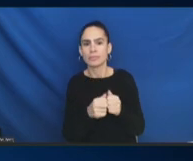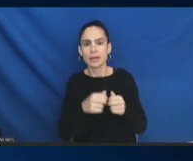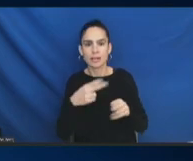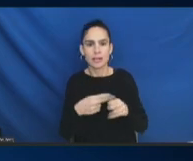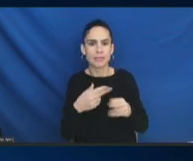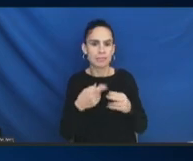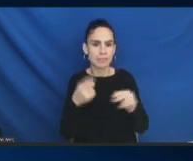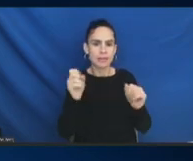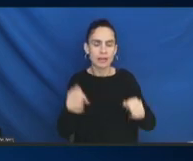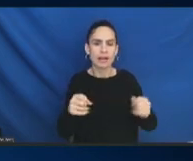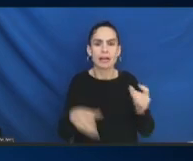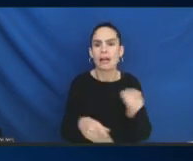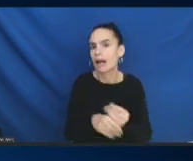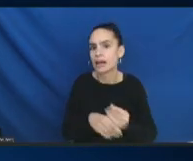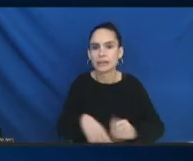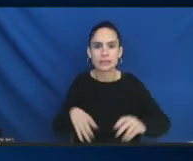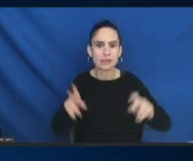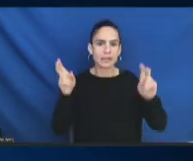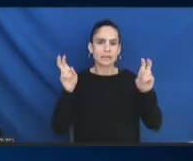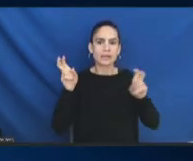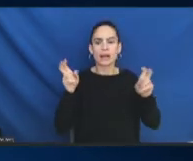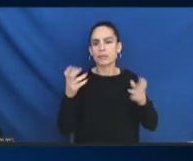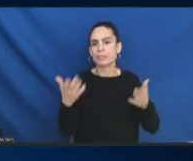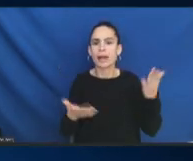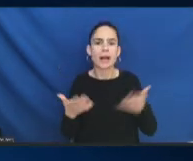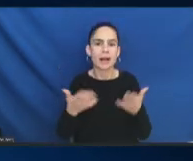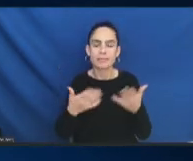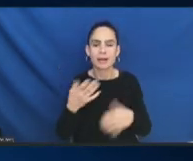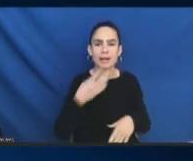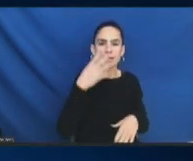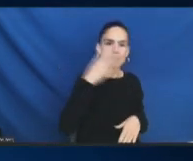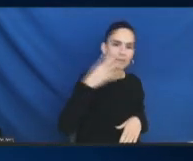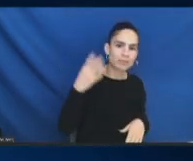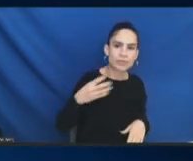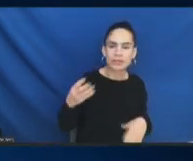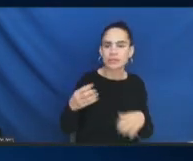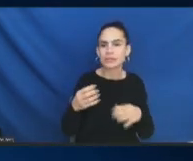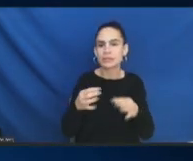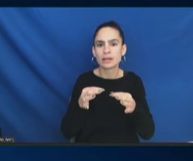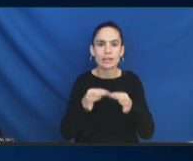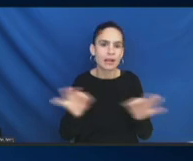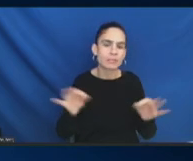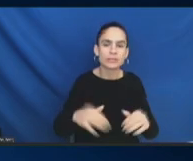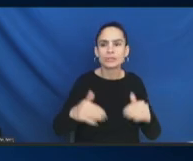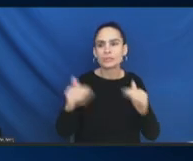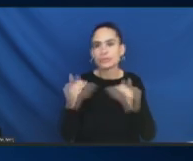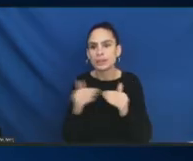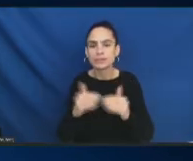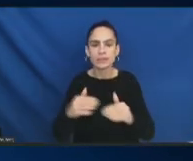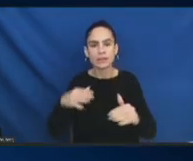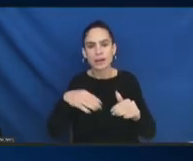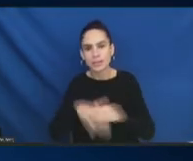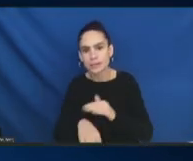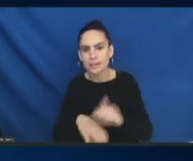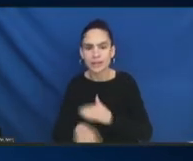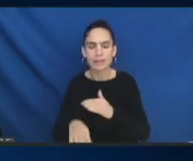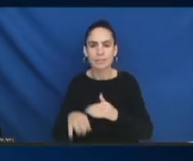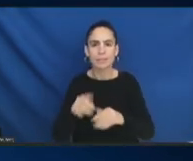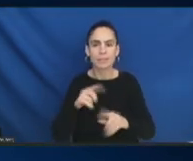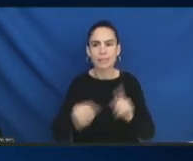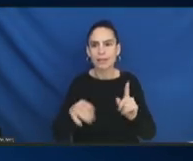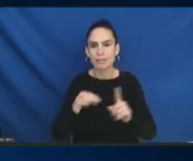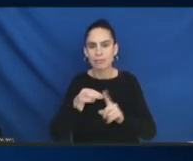say, you know, language access, blah, blah, blah, 10 different names to that committee. And then, as the subcommittee